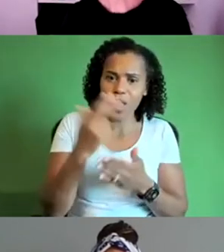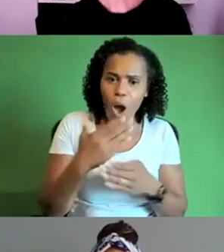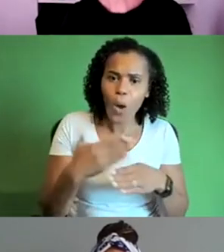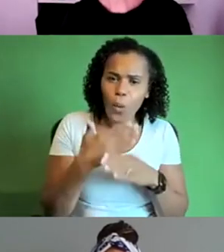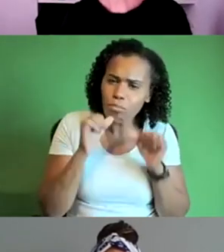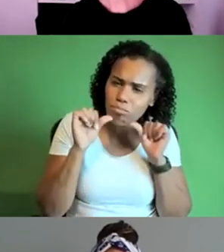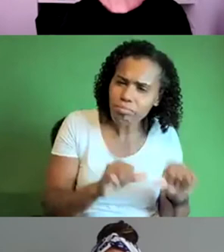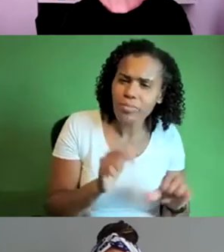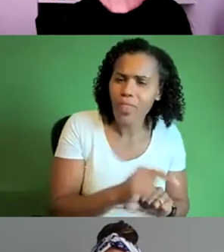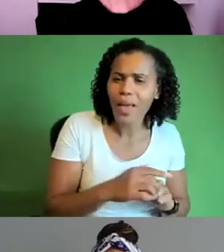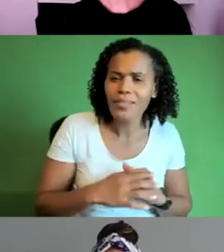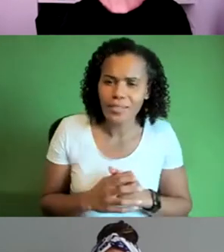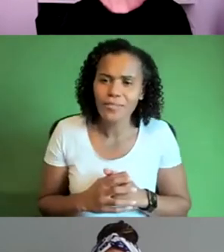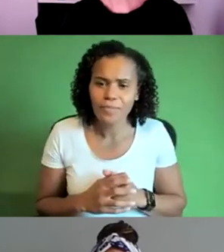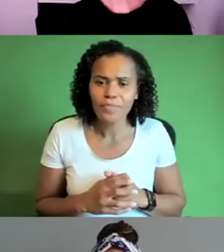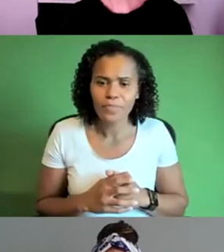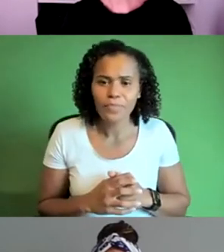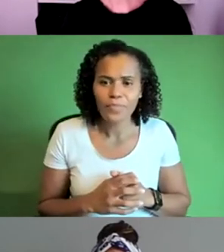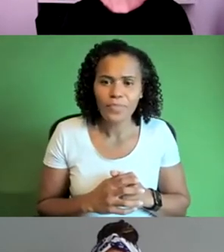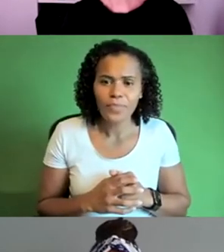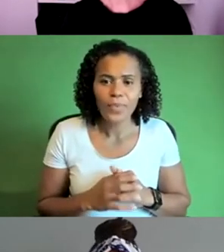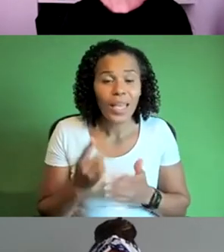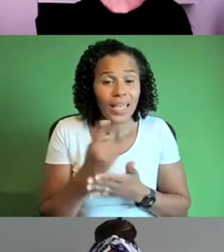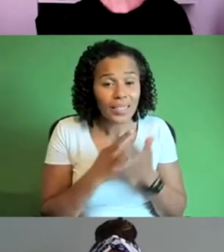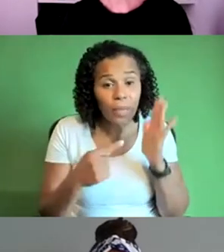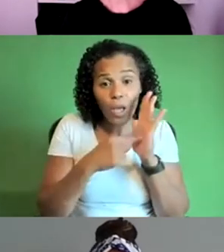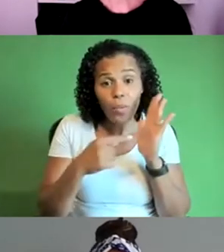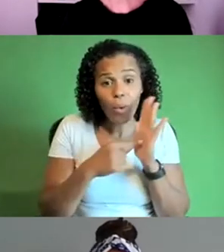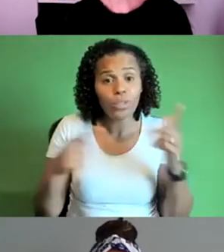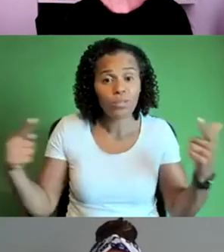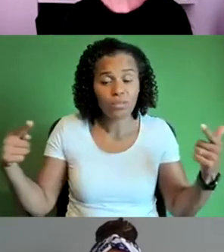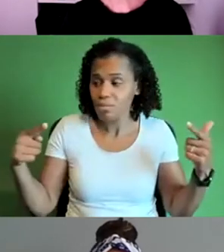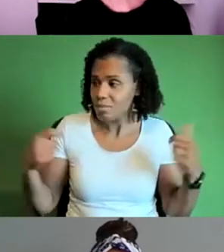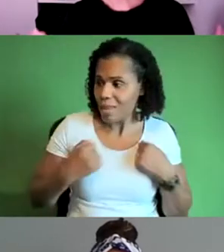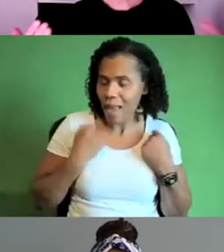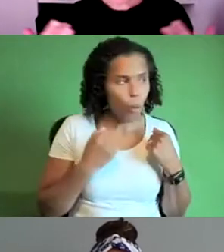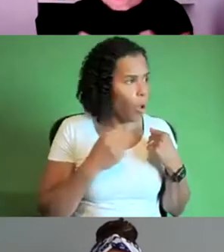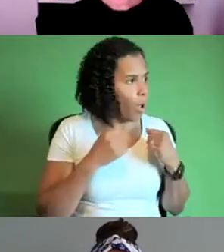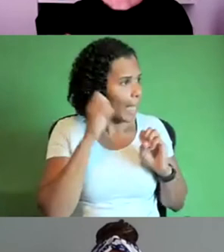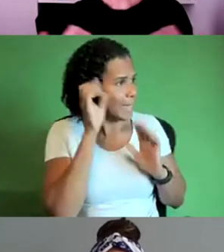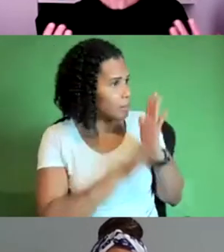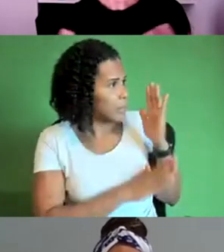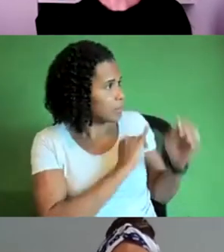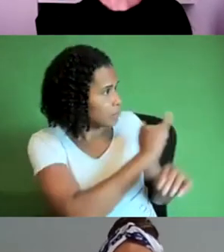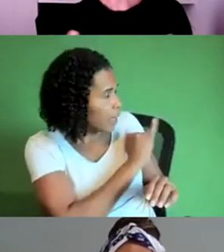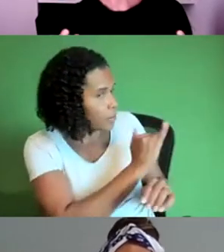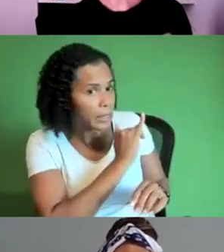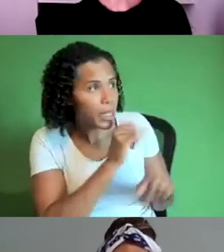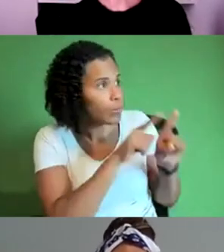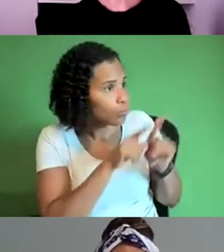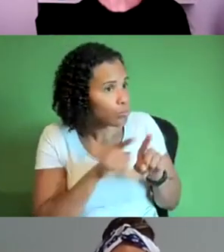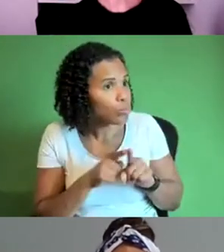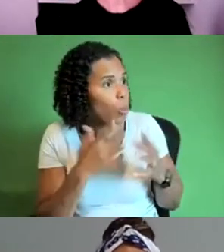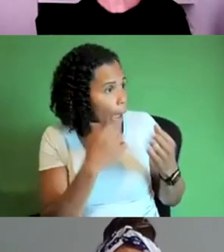and i think it is about having parallel lived experiences which if we can communicate about